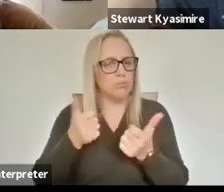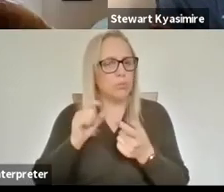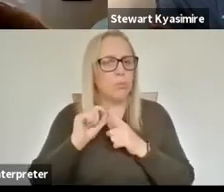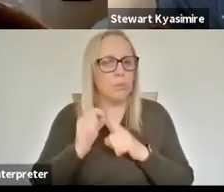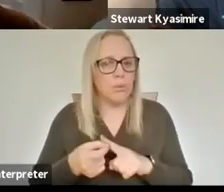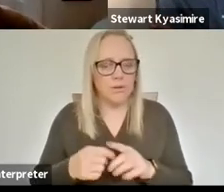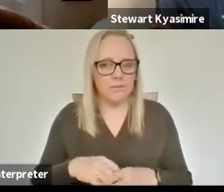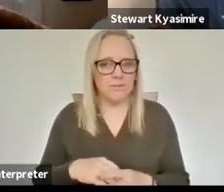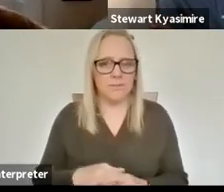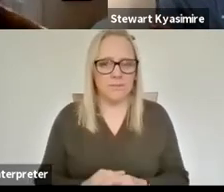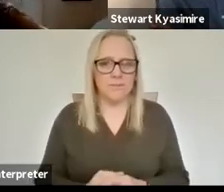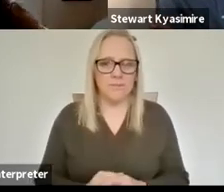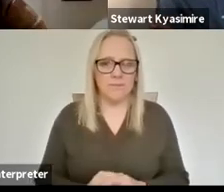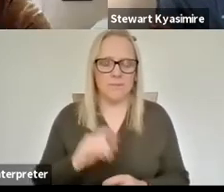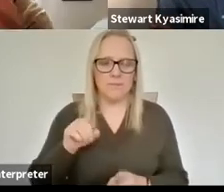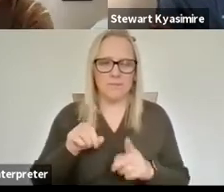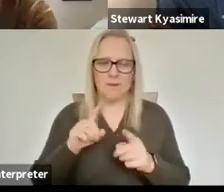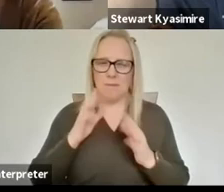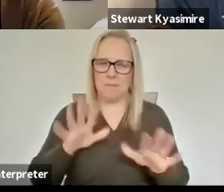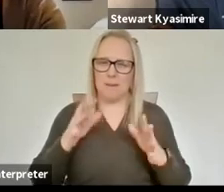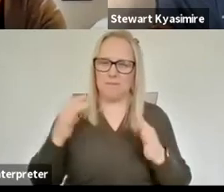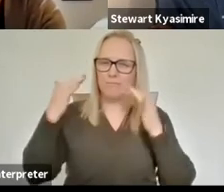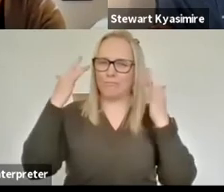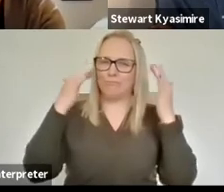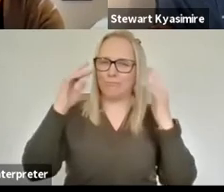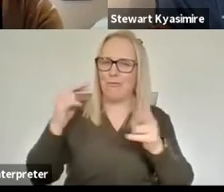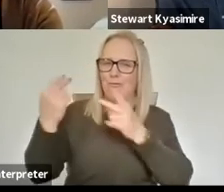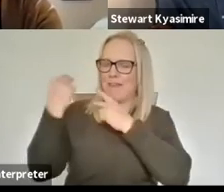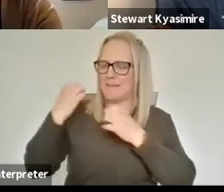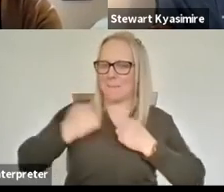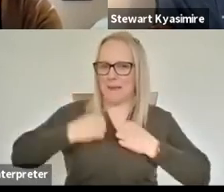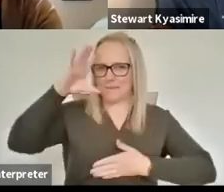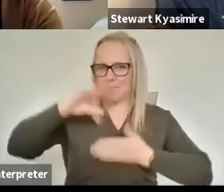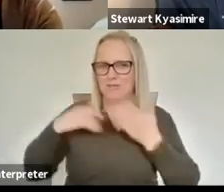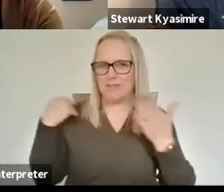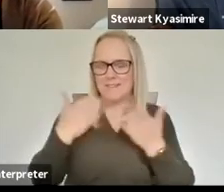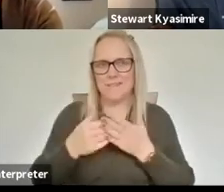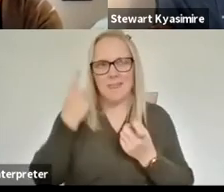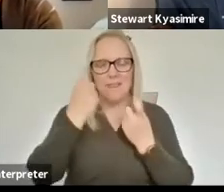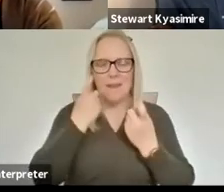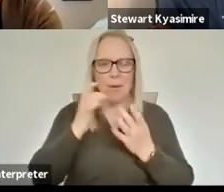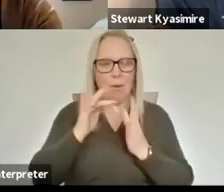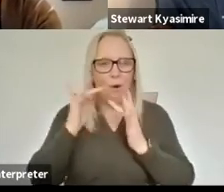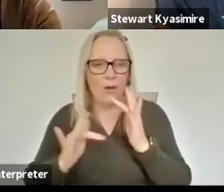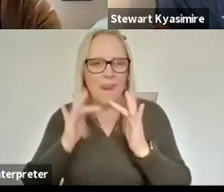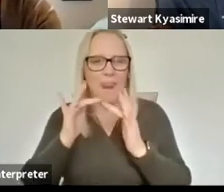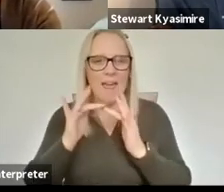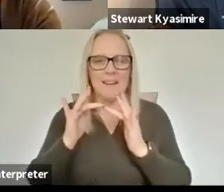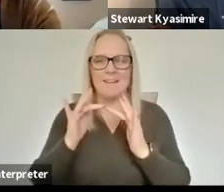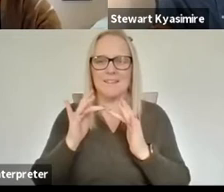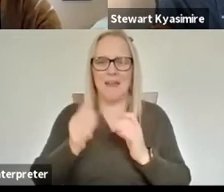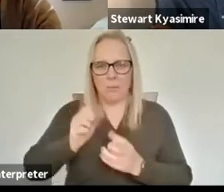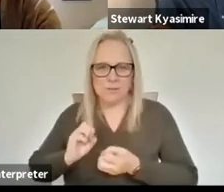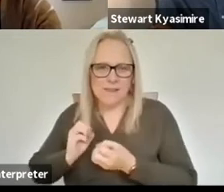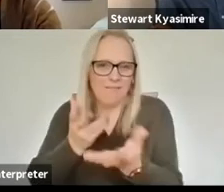it's curious it's reflecting on my own experience of spending kind of my days thinking about you know online delivery online platforms how to do this and this and that